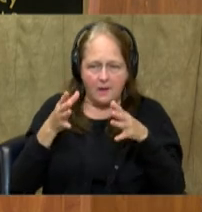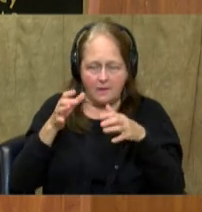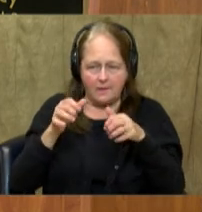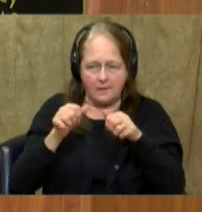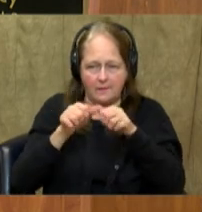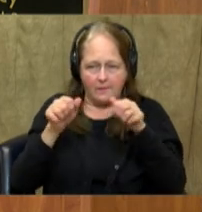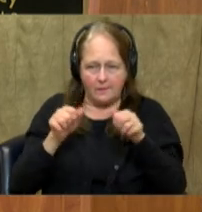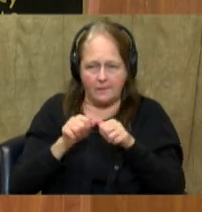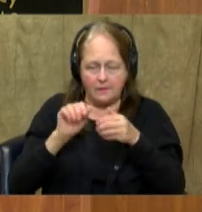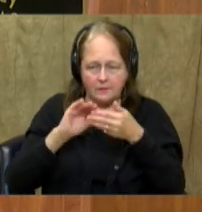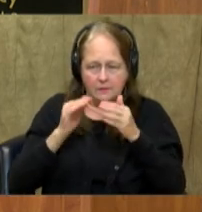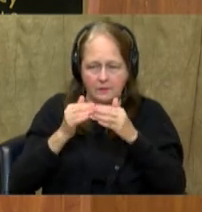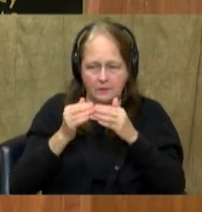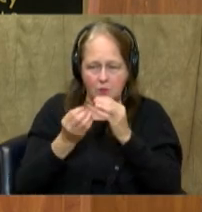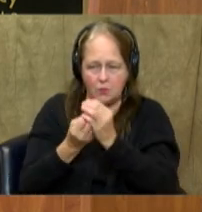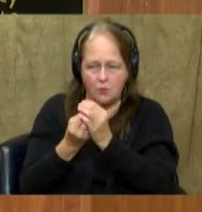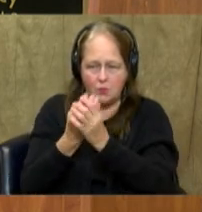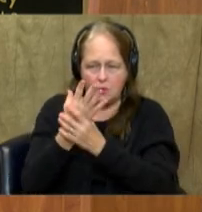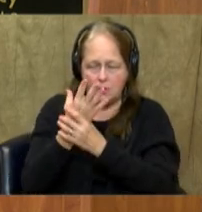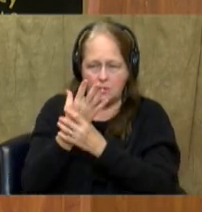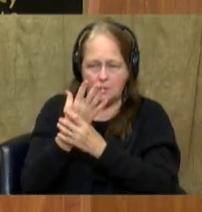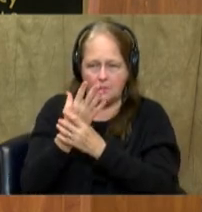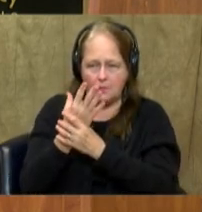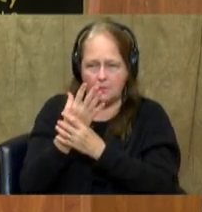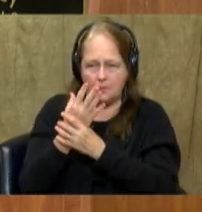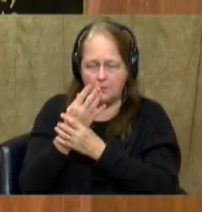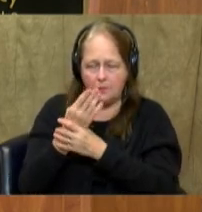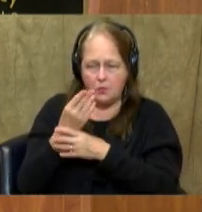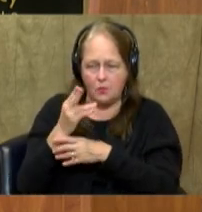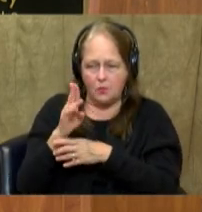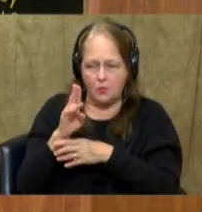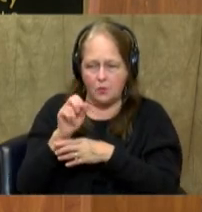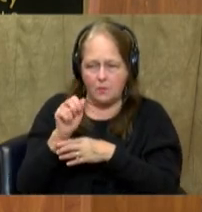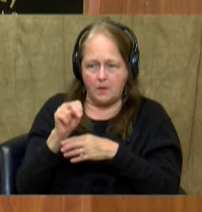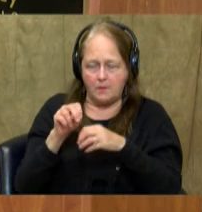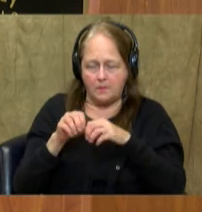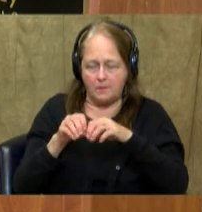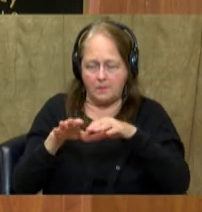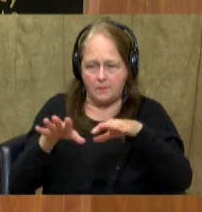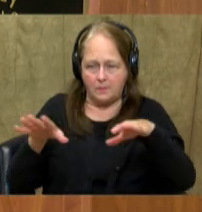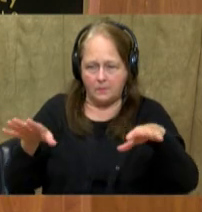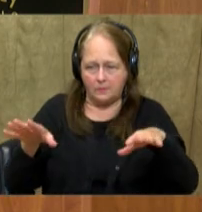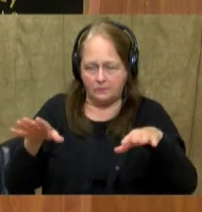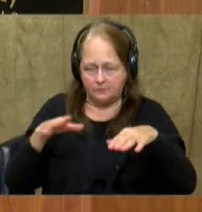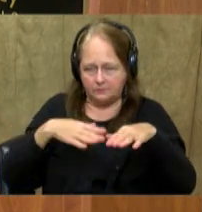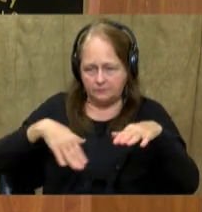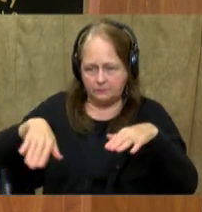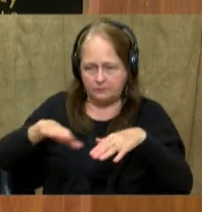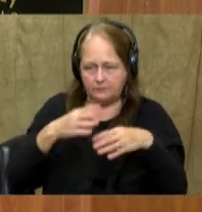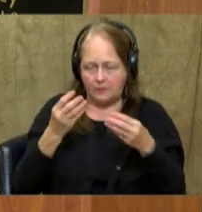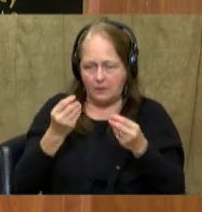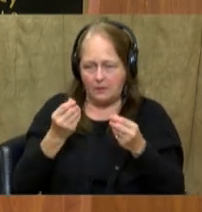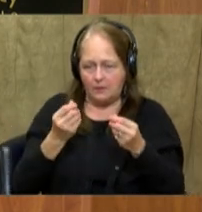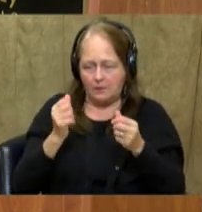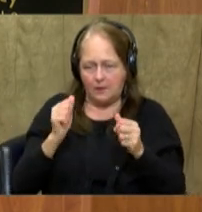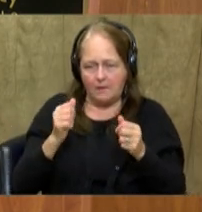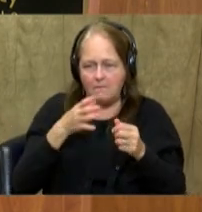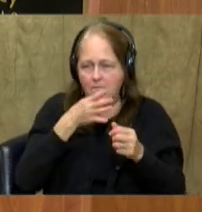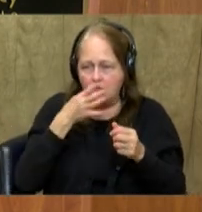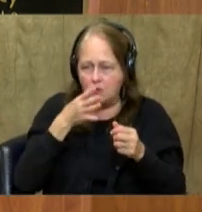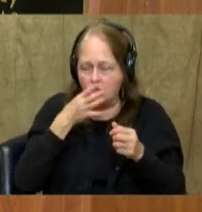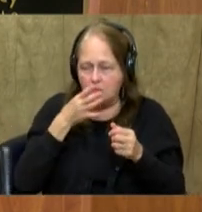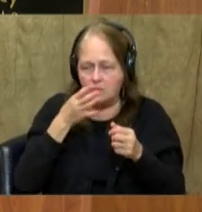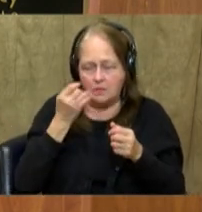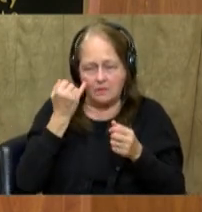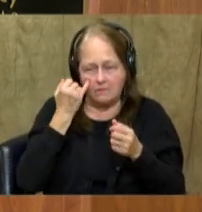is that when the cities grow, urban sprawl tends to replace surrounding land, which could be farmland.